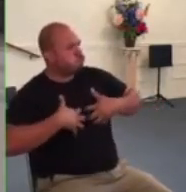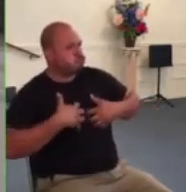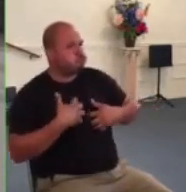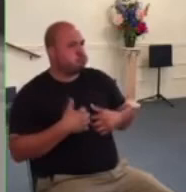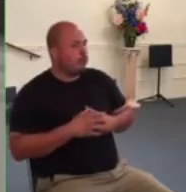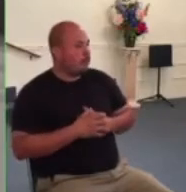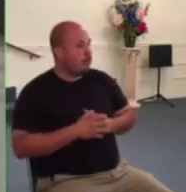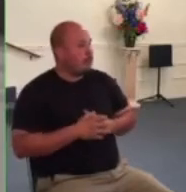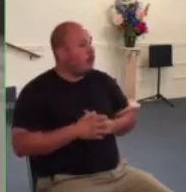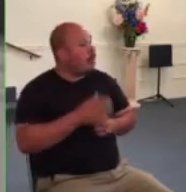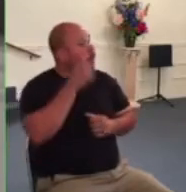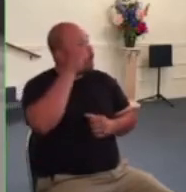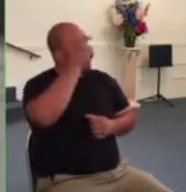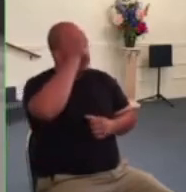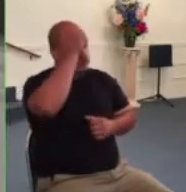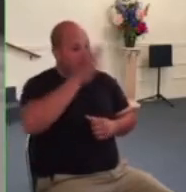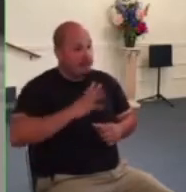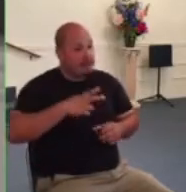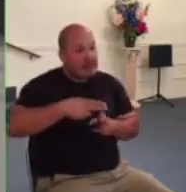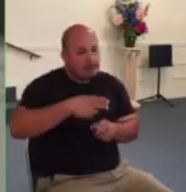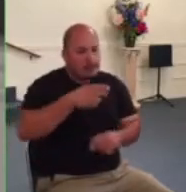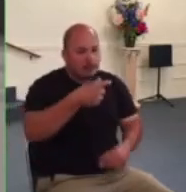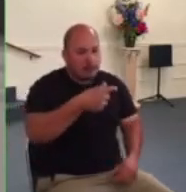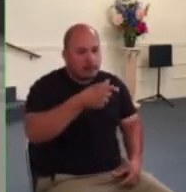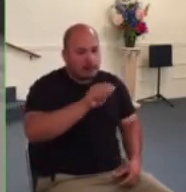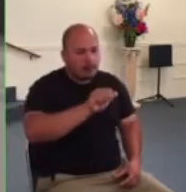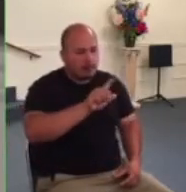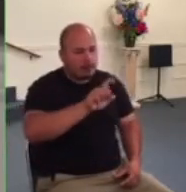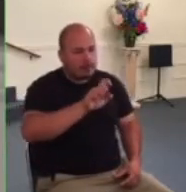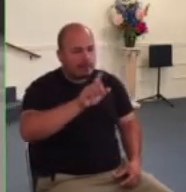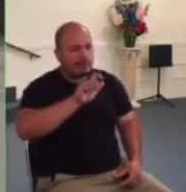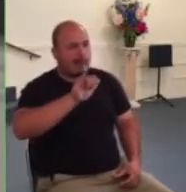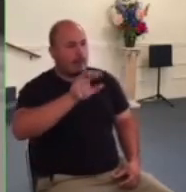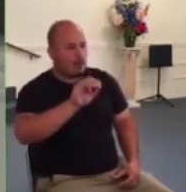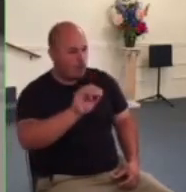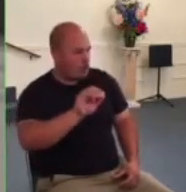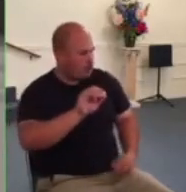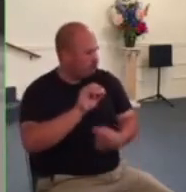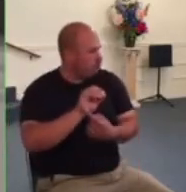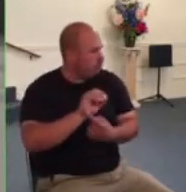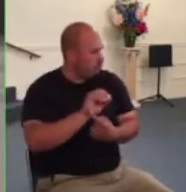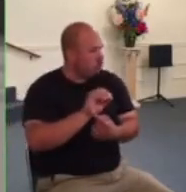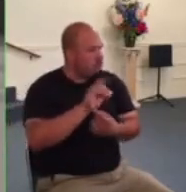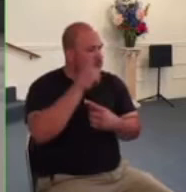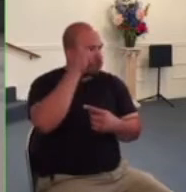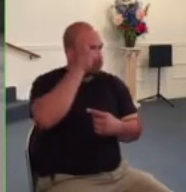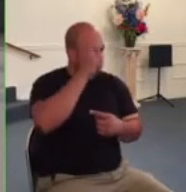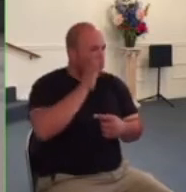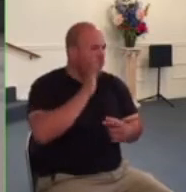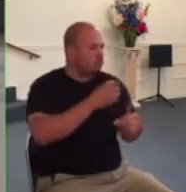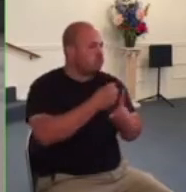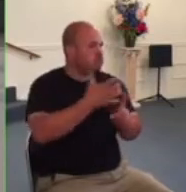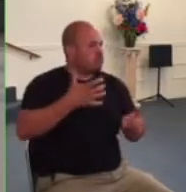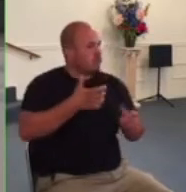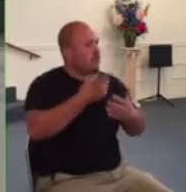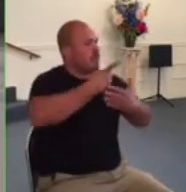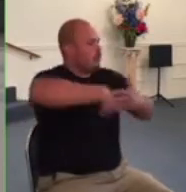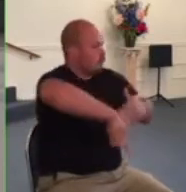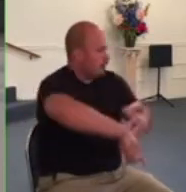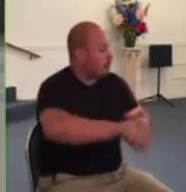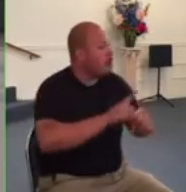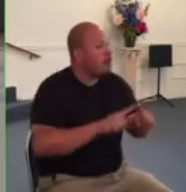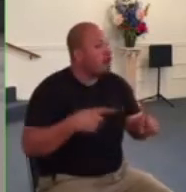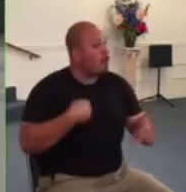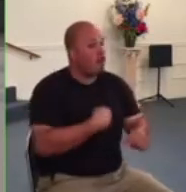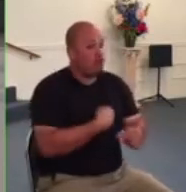calms them down and persuades them to release the apostles we'll talk more about gamaliel next week so the